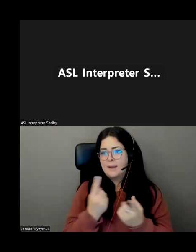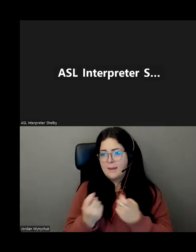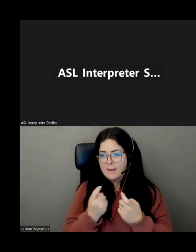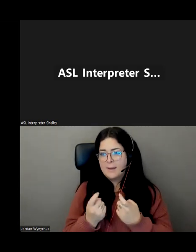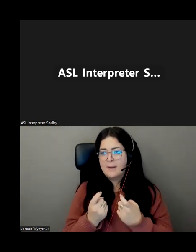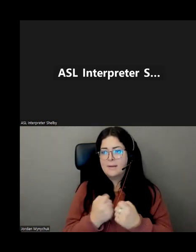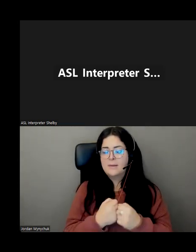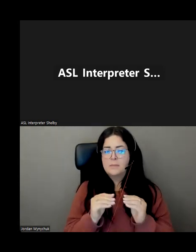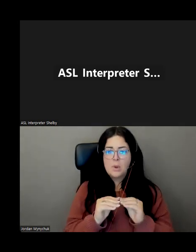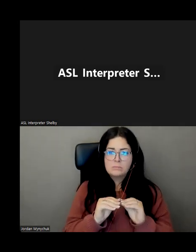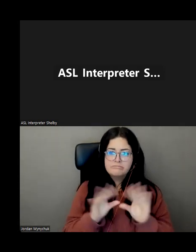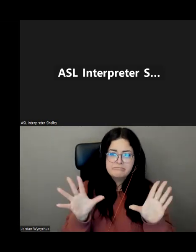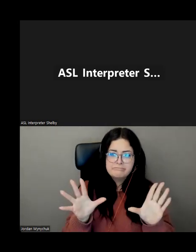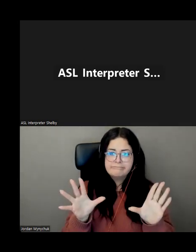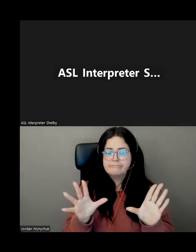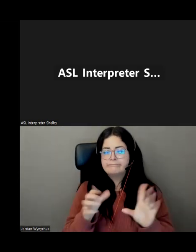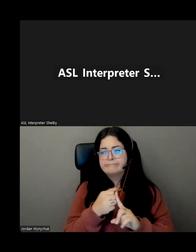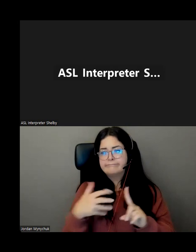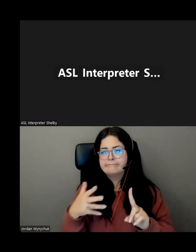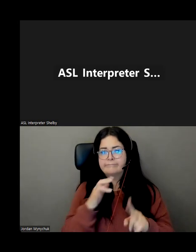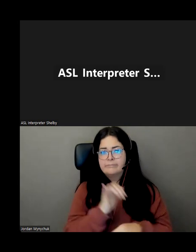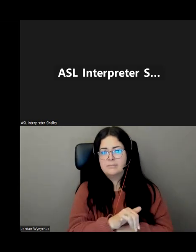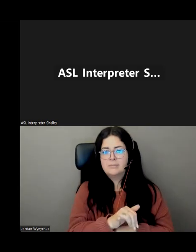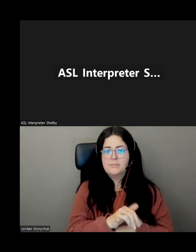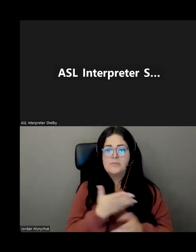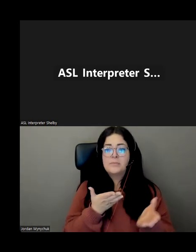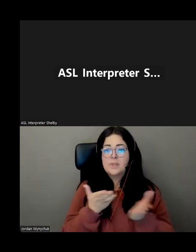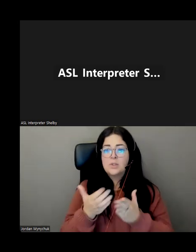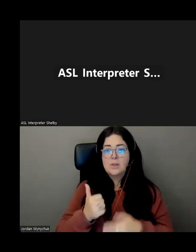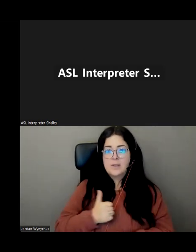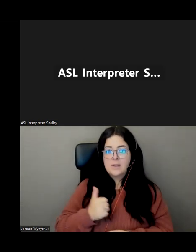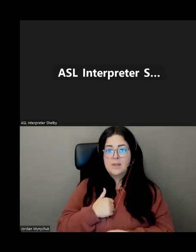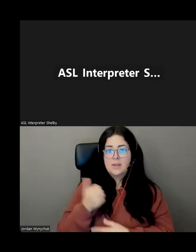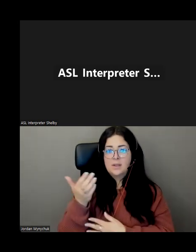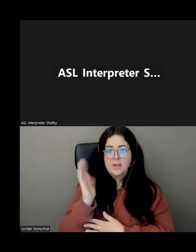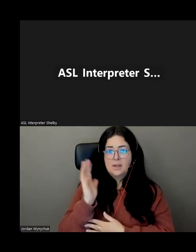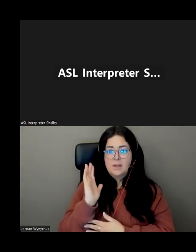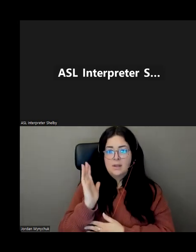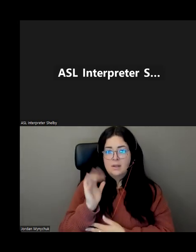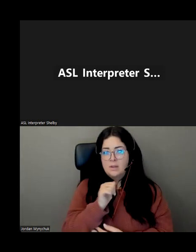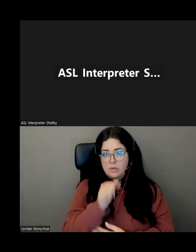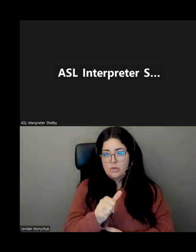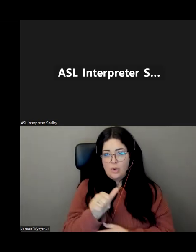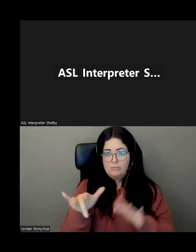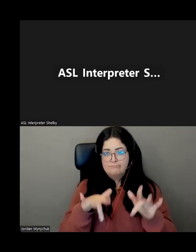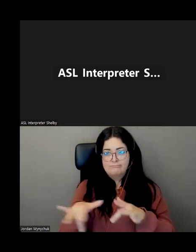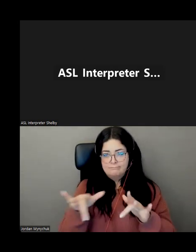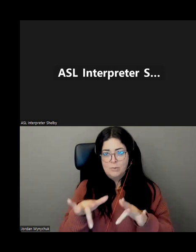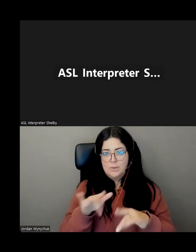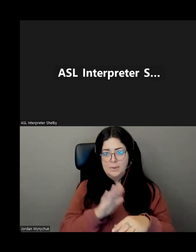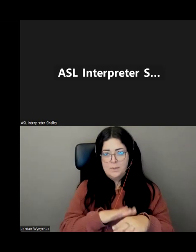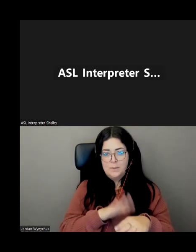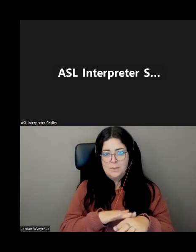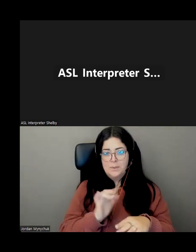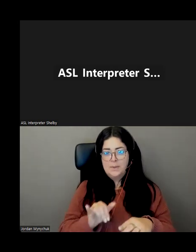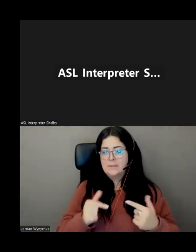get some other clarification and the service canada presentation will not be recorded this is a